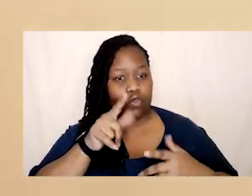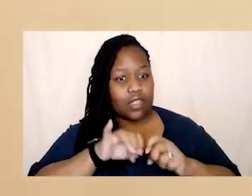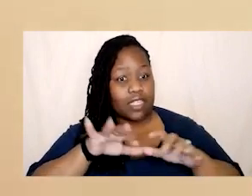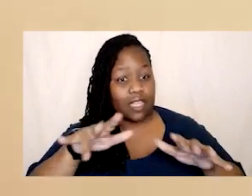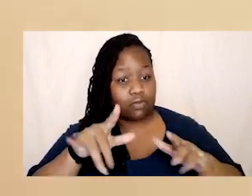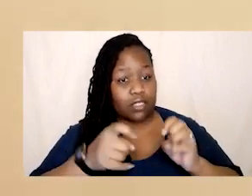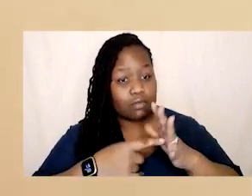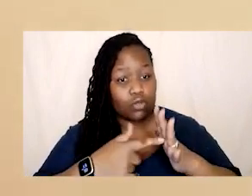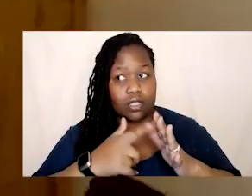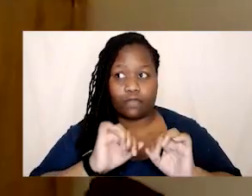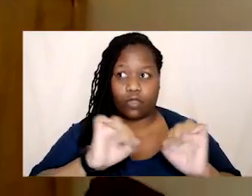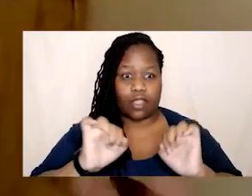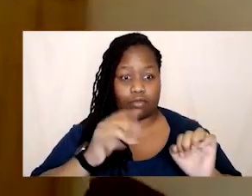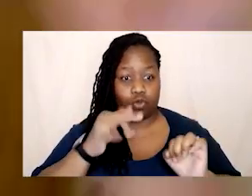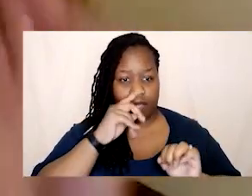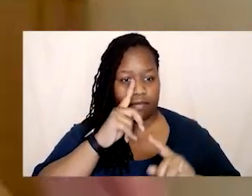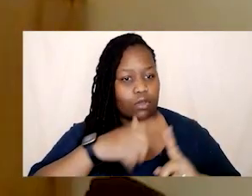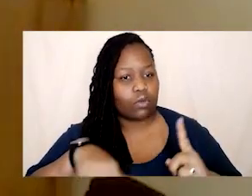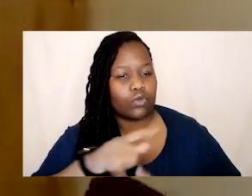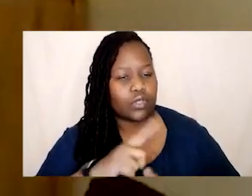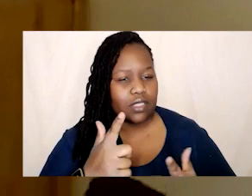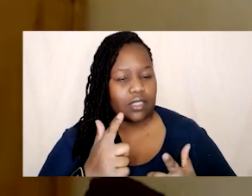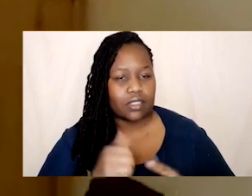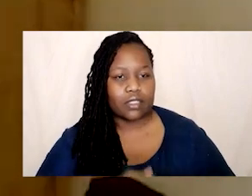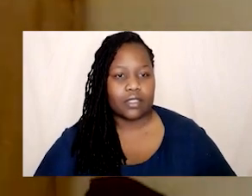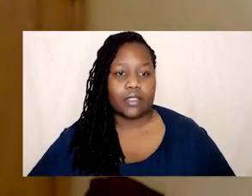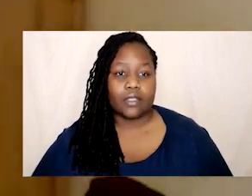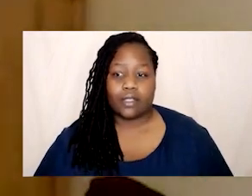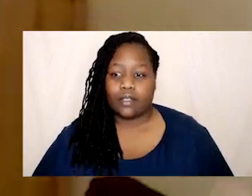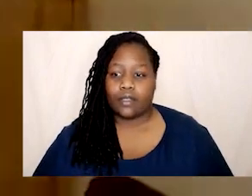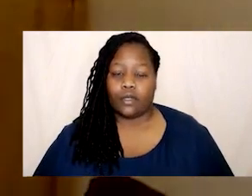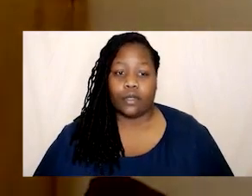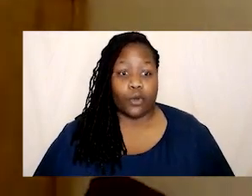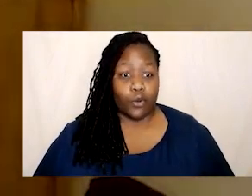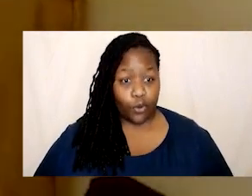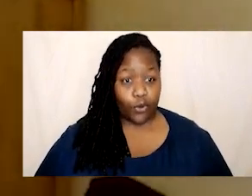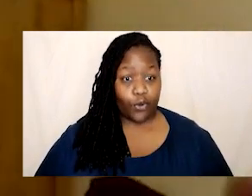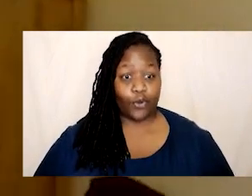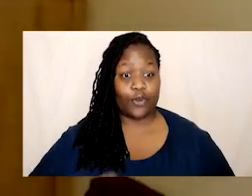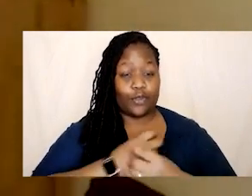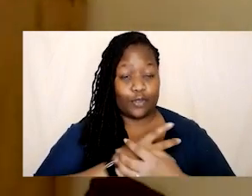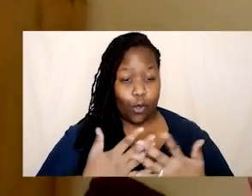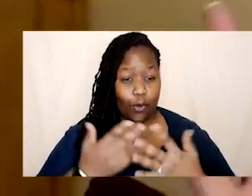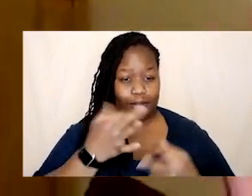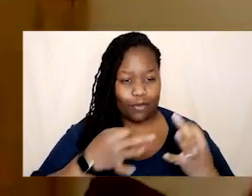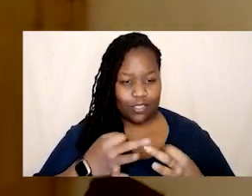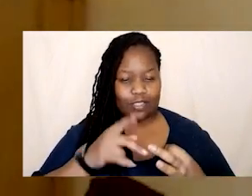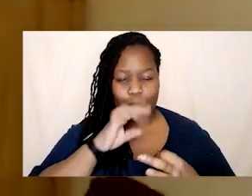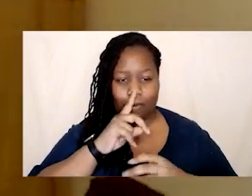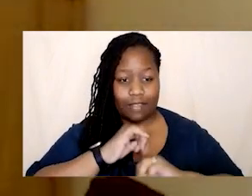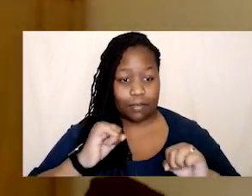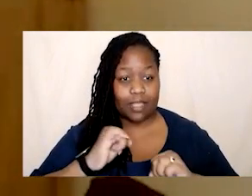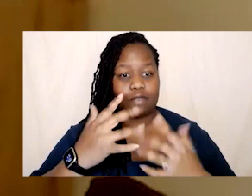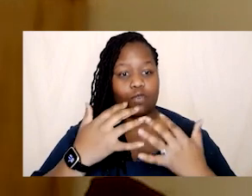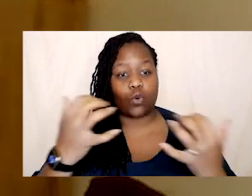god we've really like we we're nowhere near the end of the questions like we are going to have space for audience questions at the end i know there's a